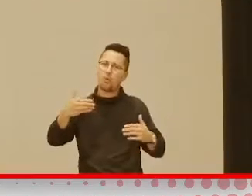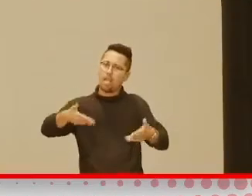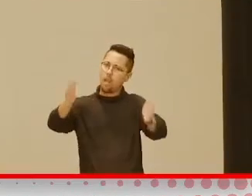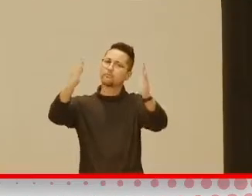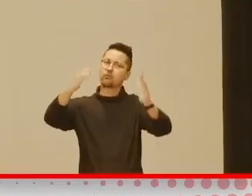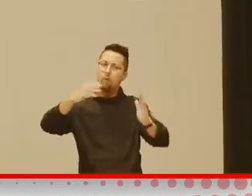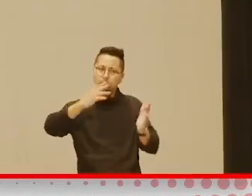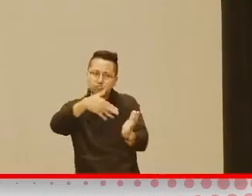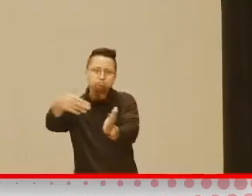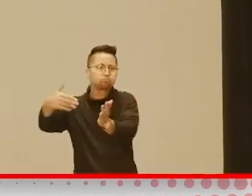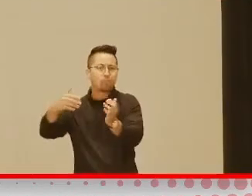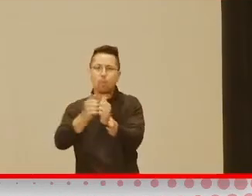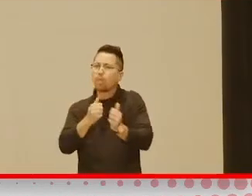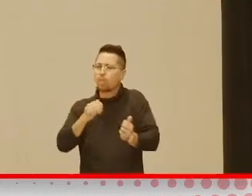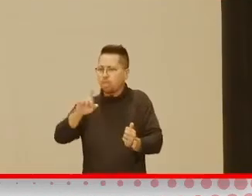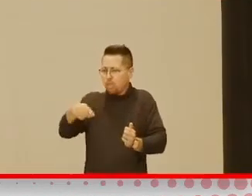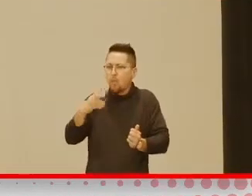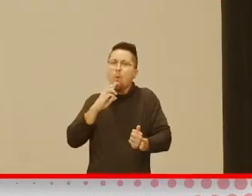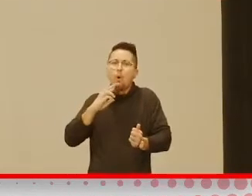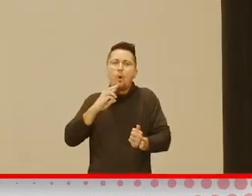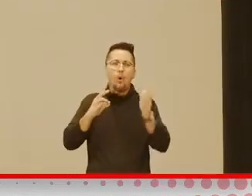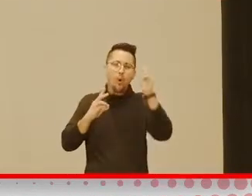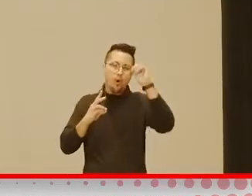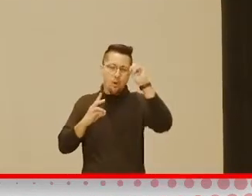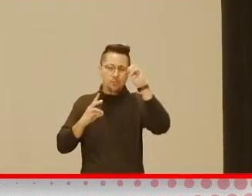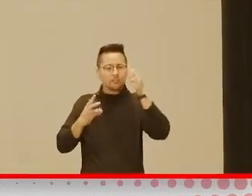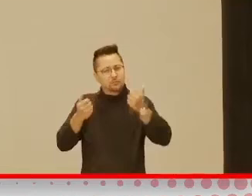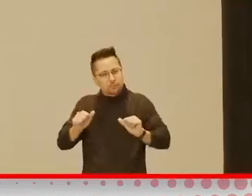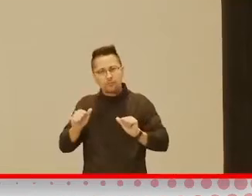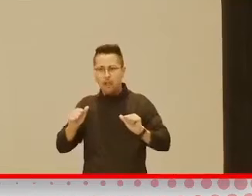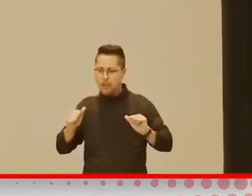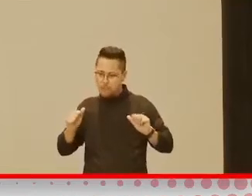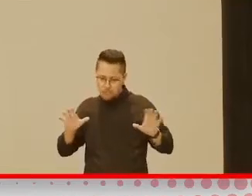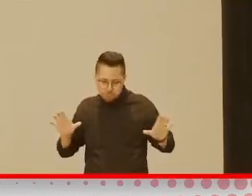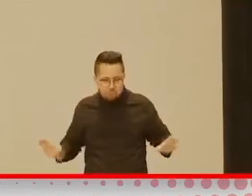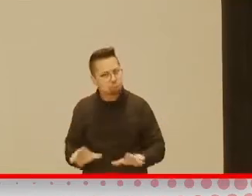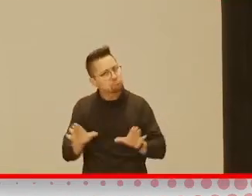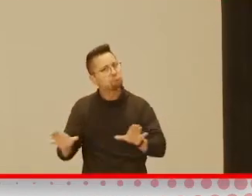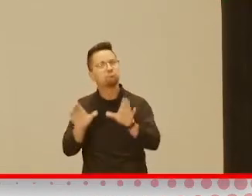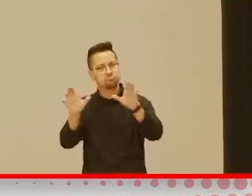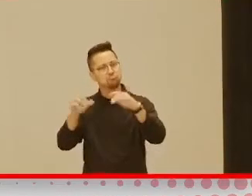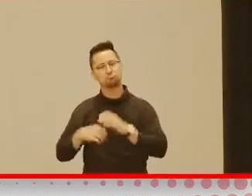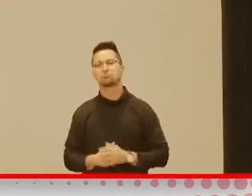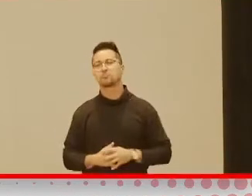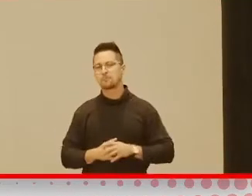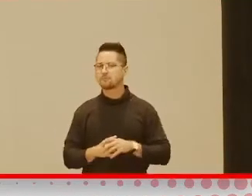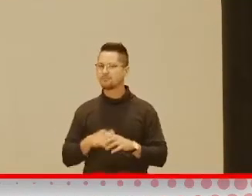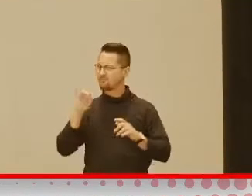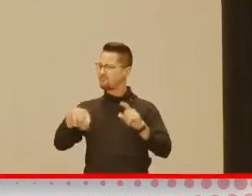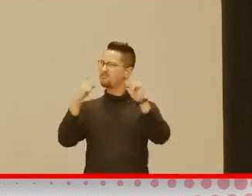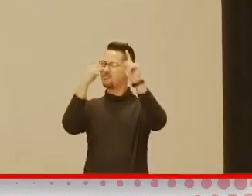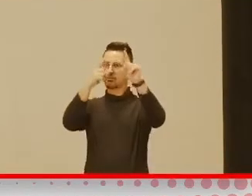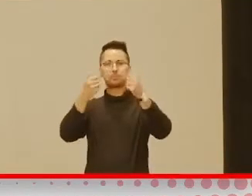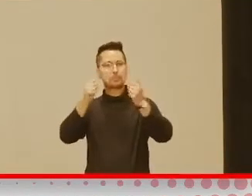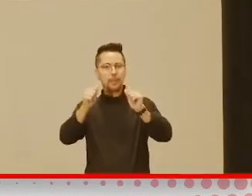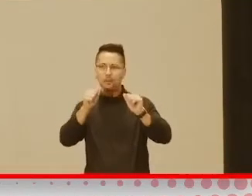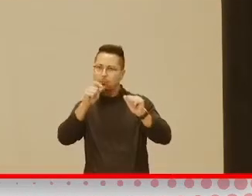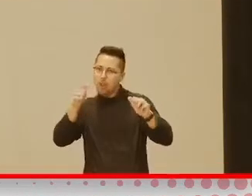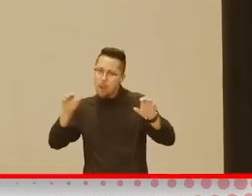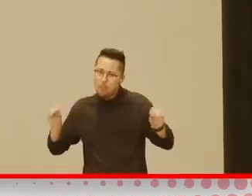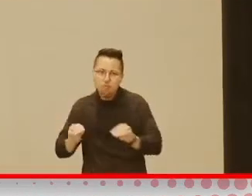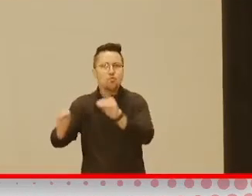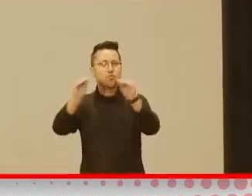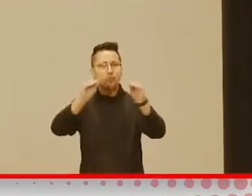water and, you know, just to give them and engage them in the activity of moving and those fine motor